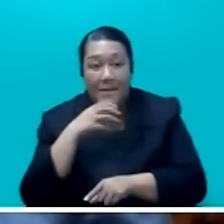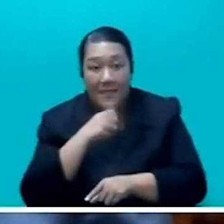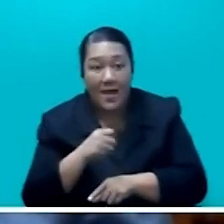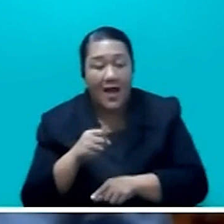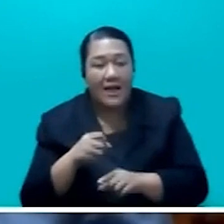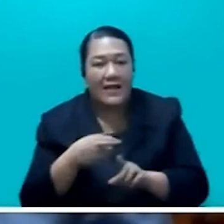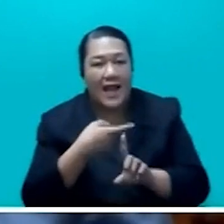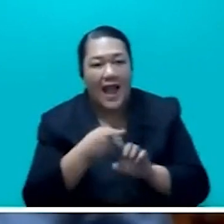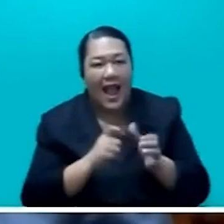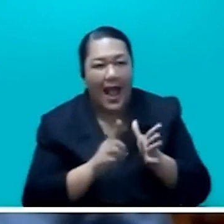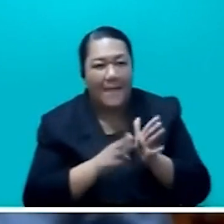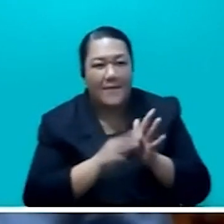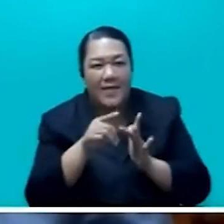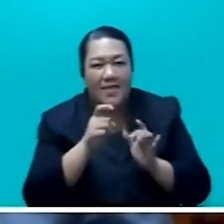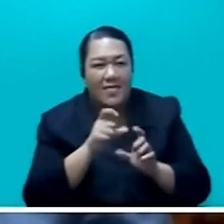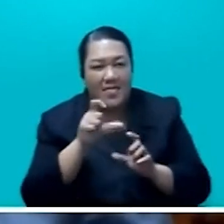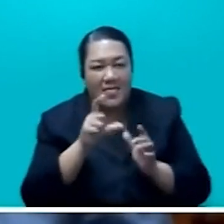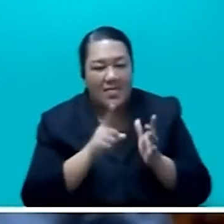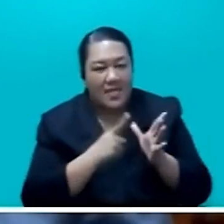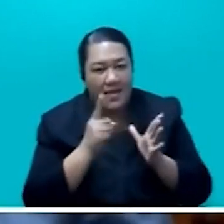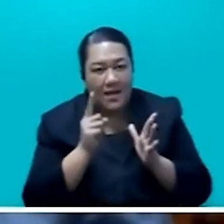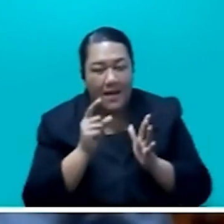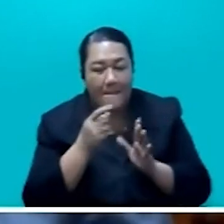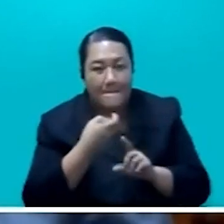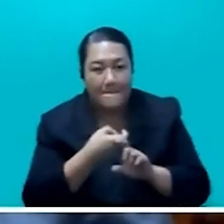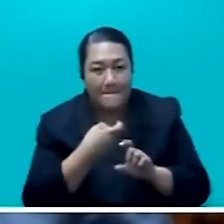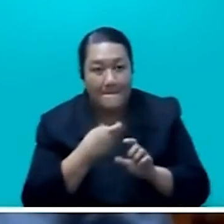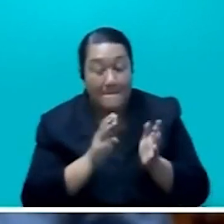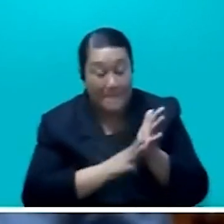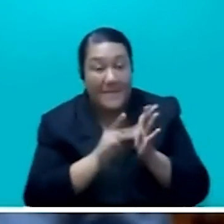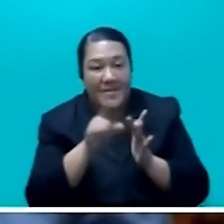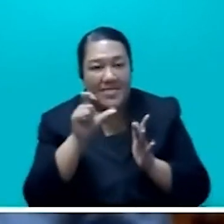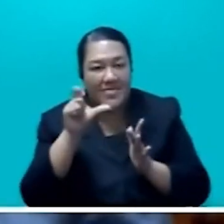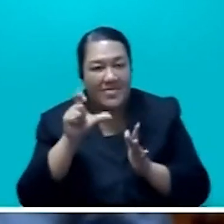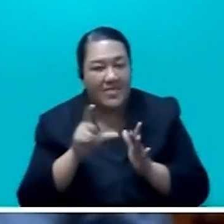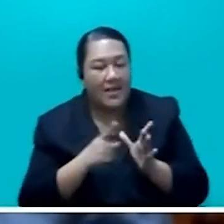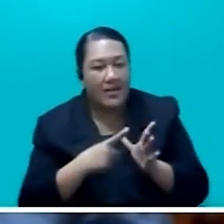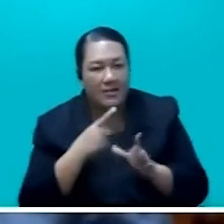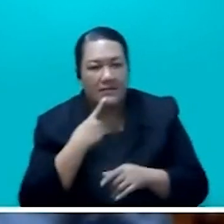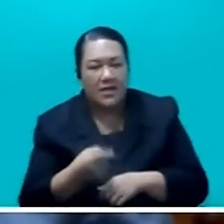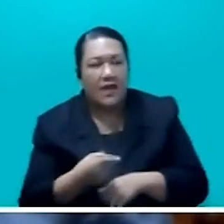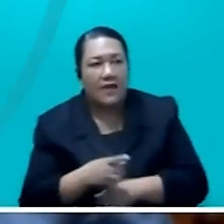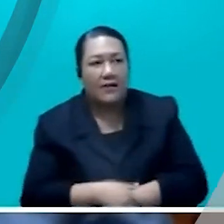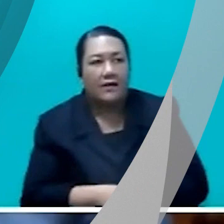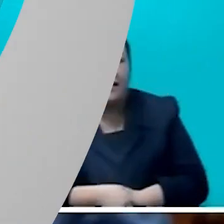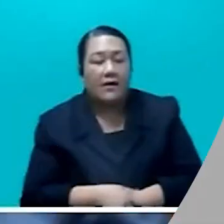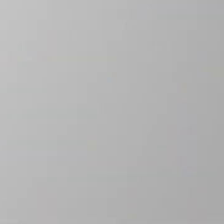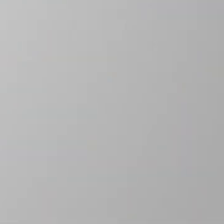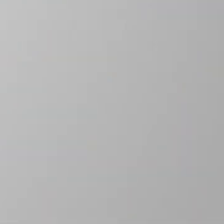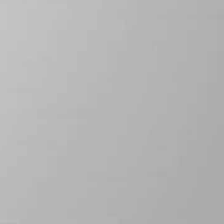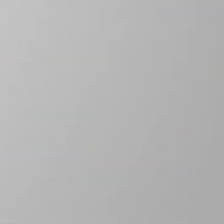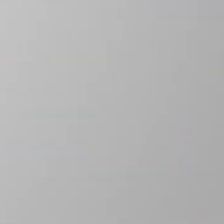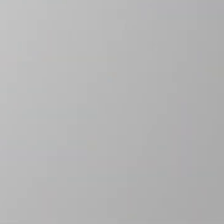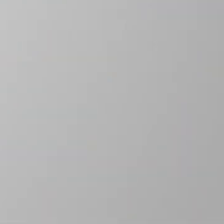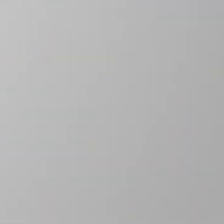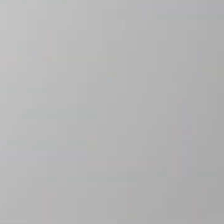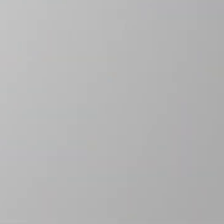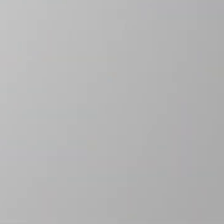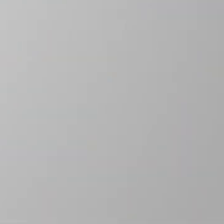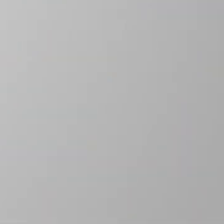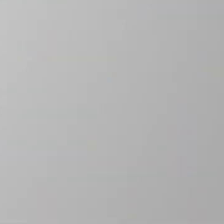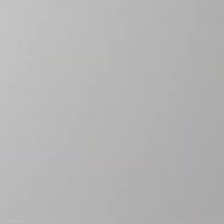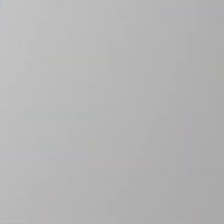51. We've said this, and I think the Honourable Members need to understand this and support the bill.